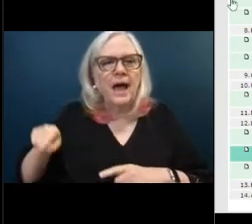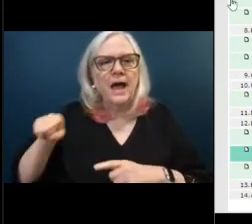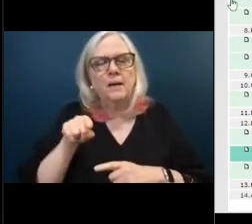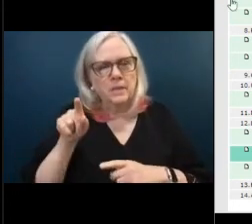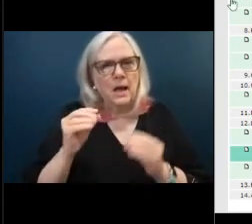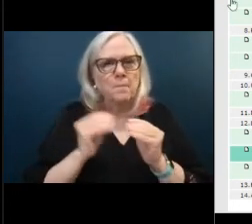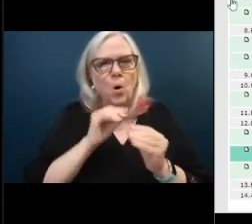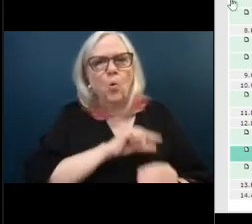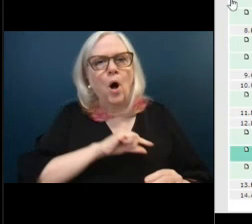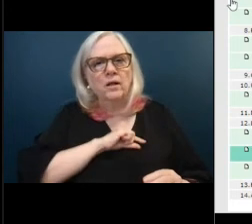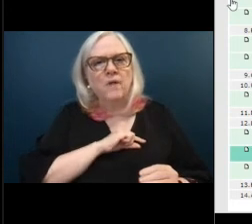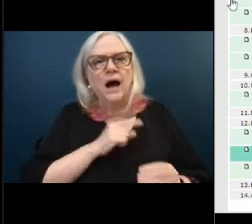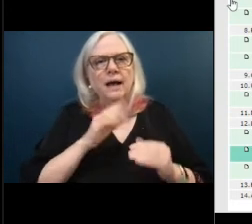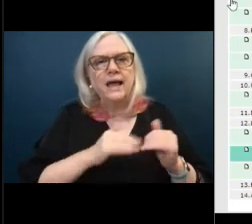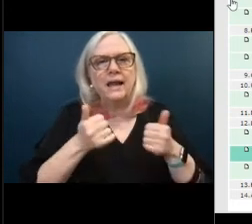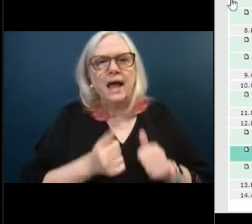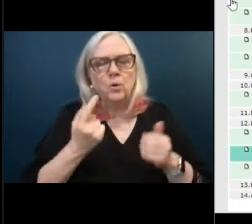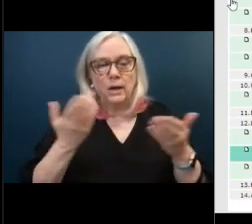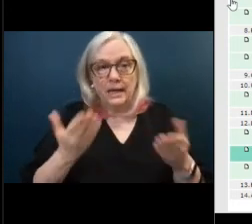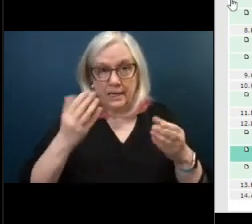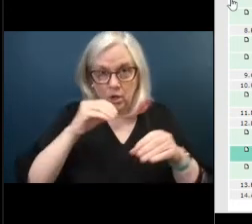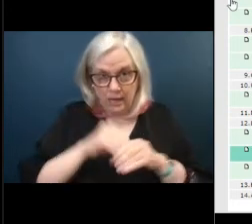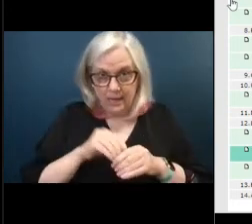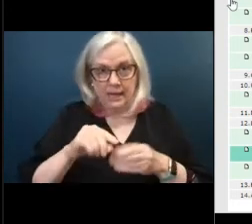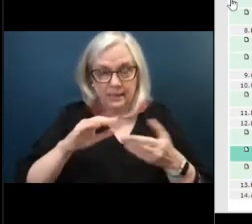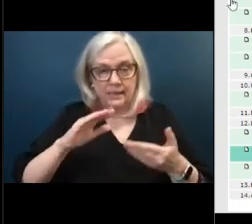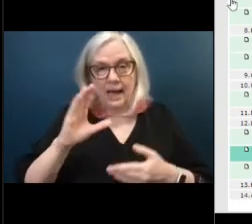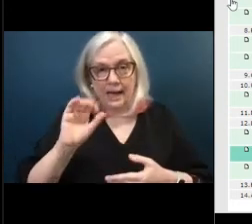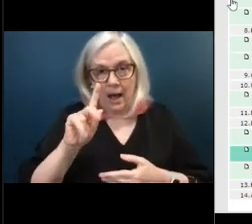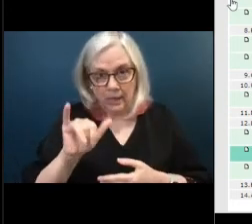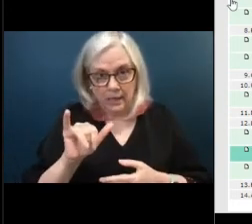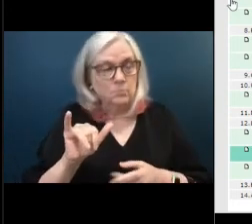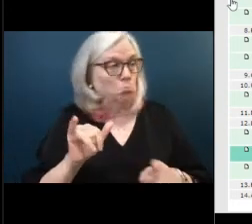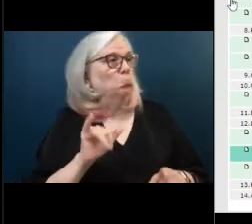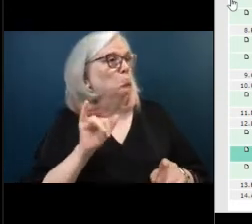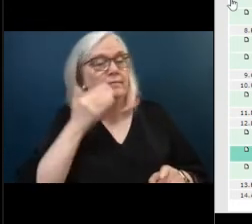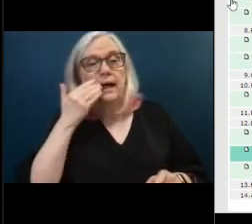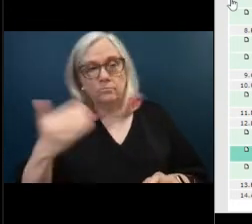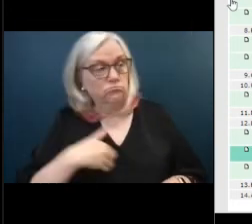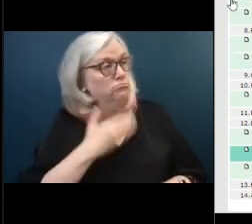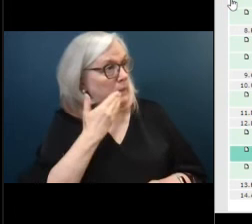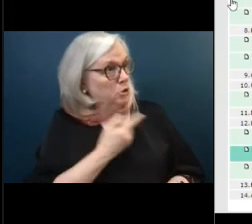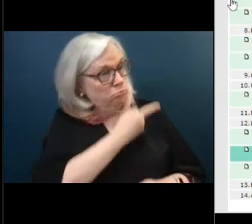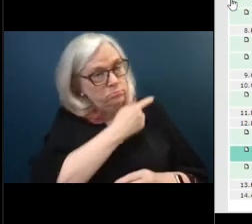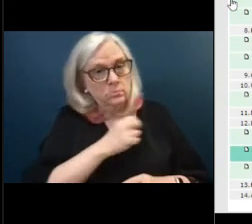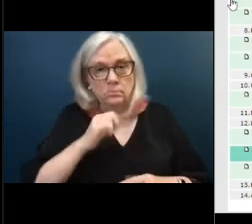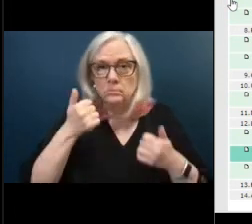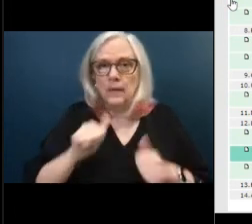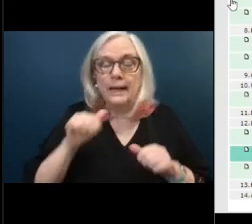thank you thank you any other in-person public comments on this